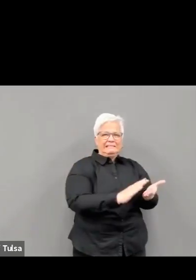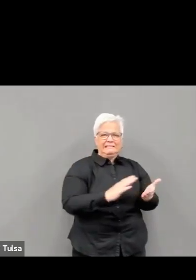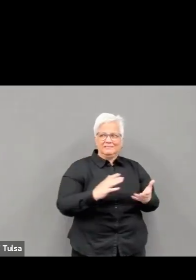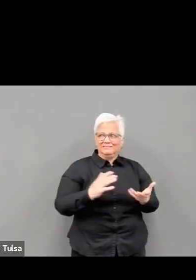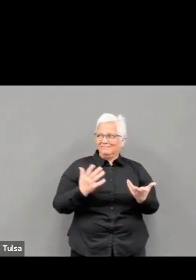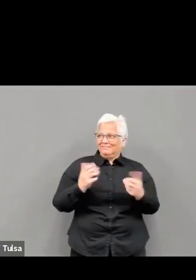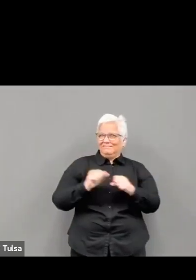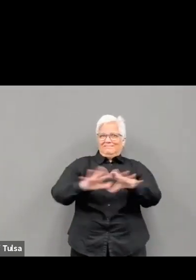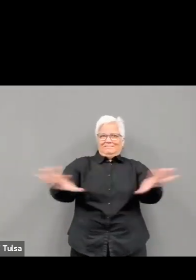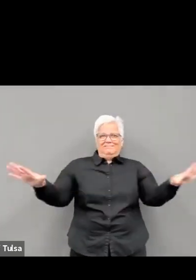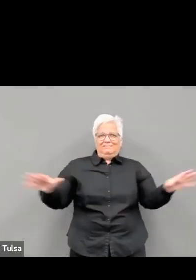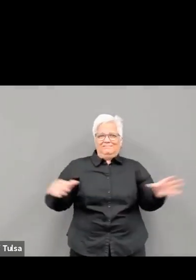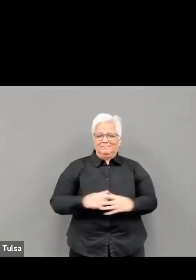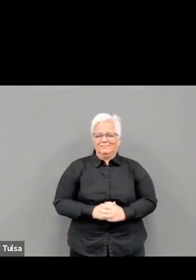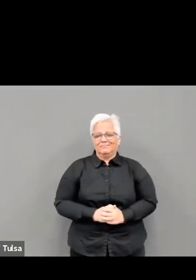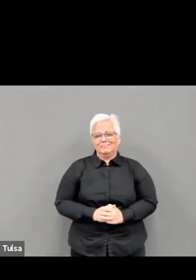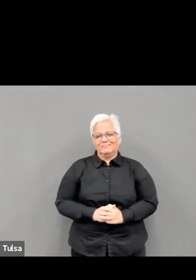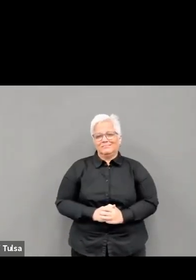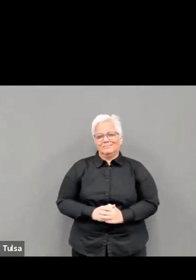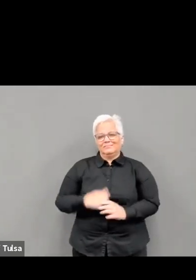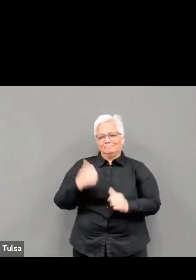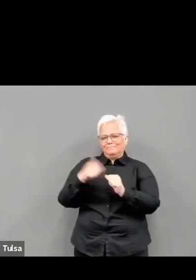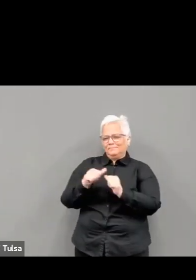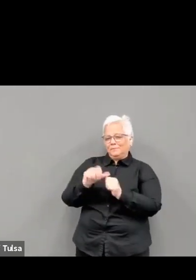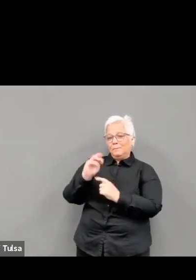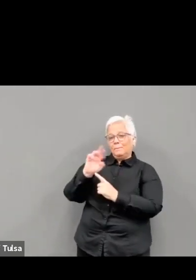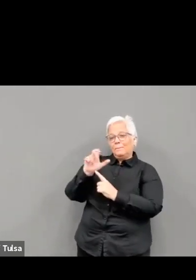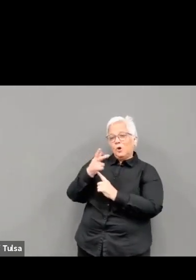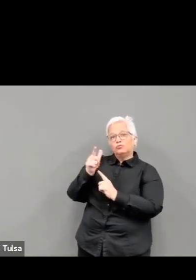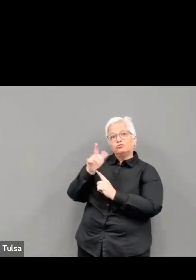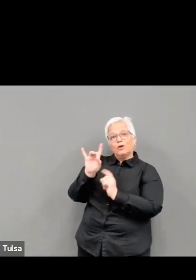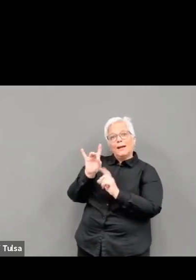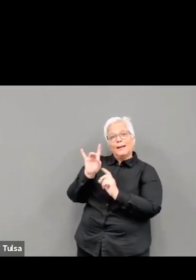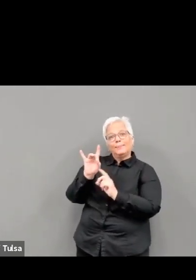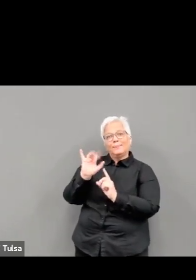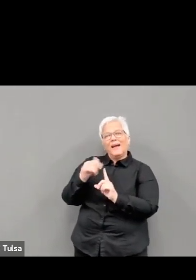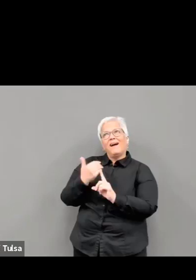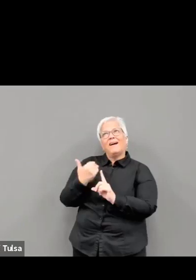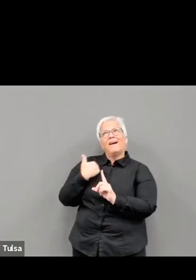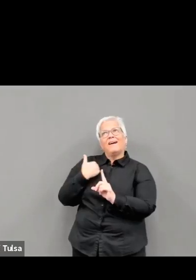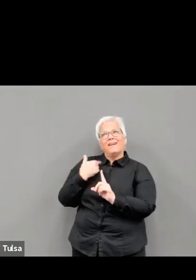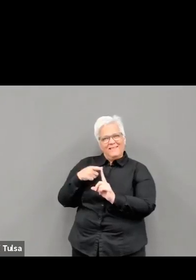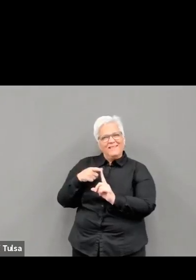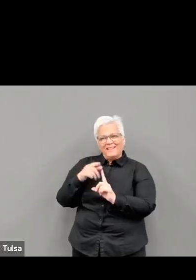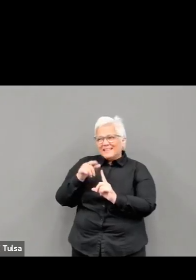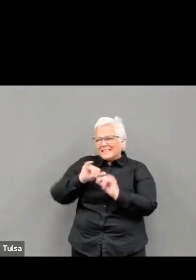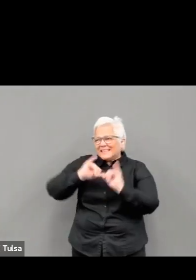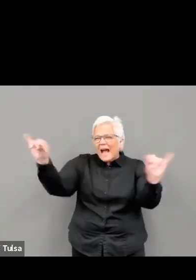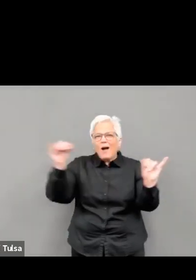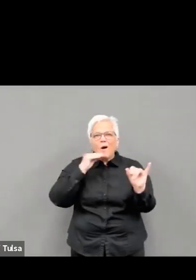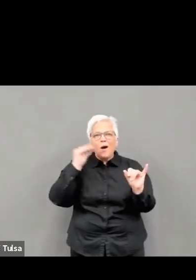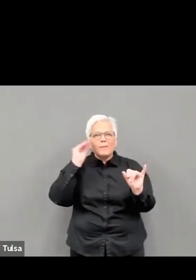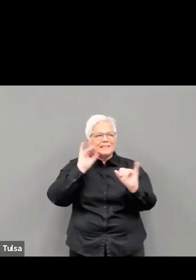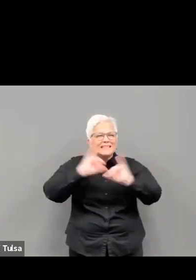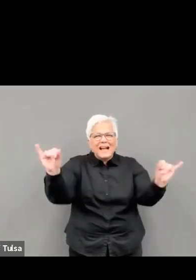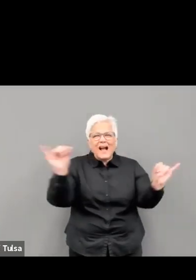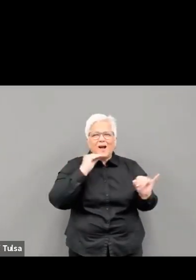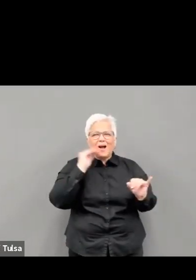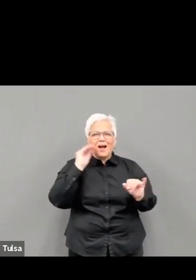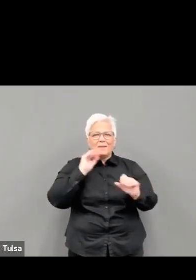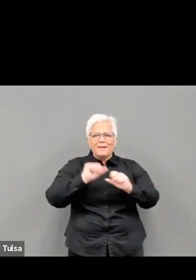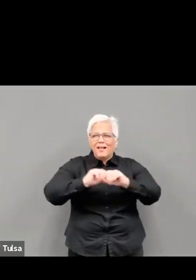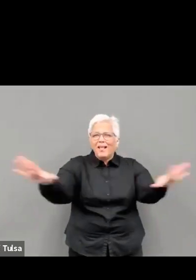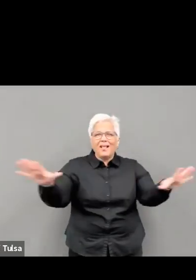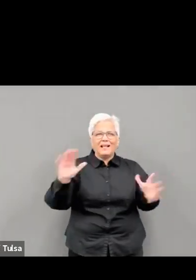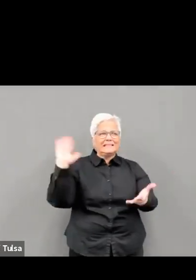a safer at home order. In less than a month, we went from no identified cases to an unprecedented